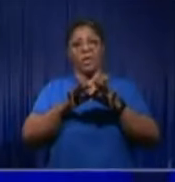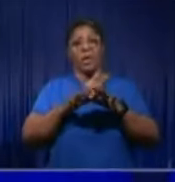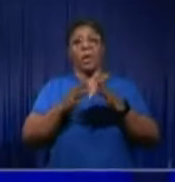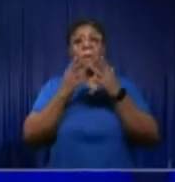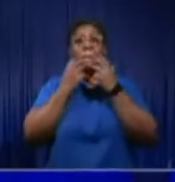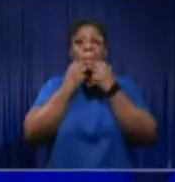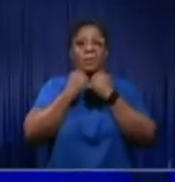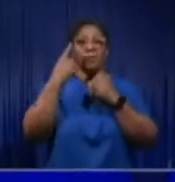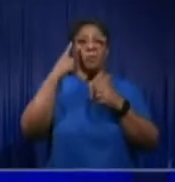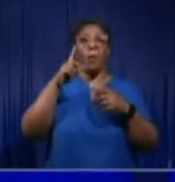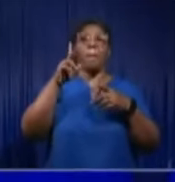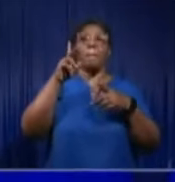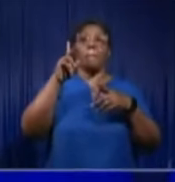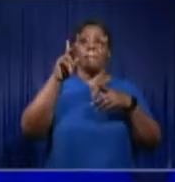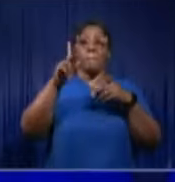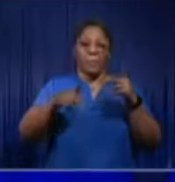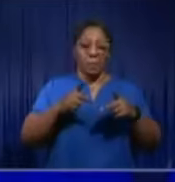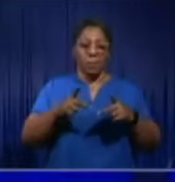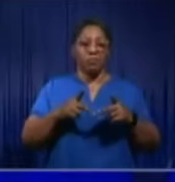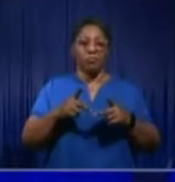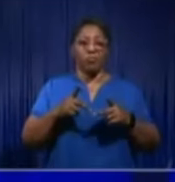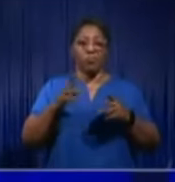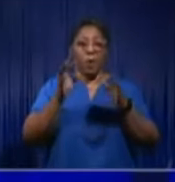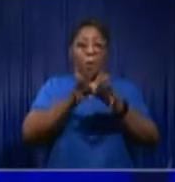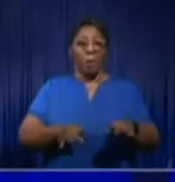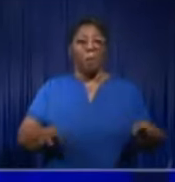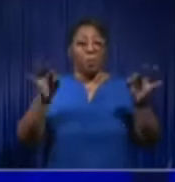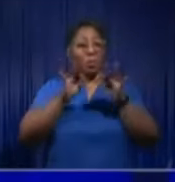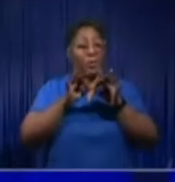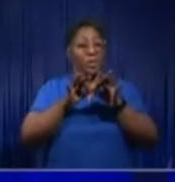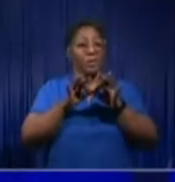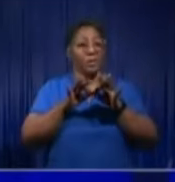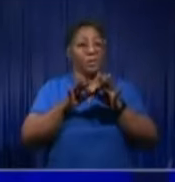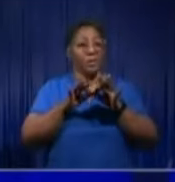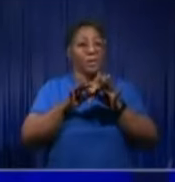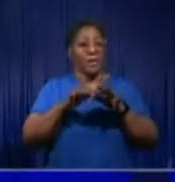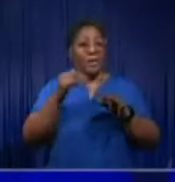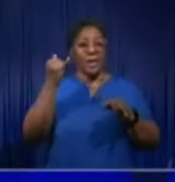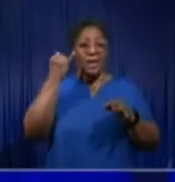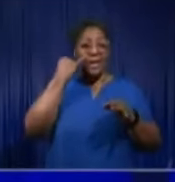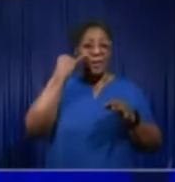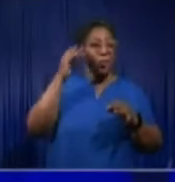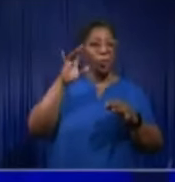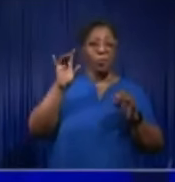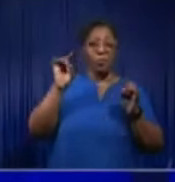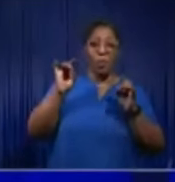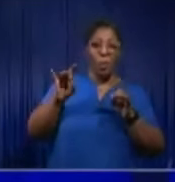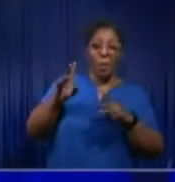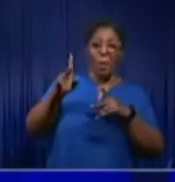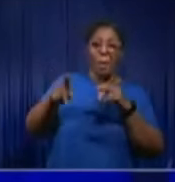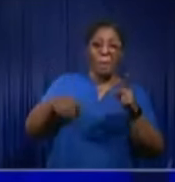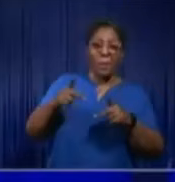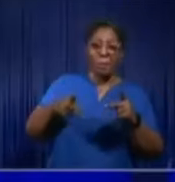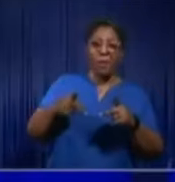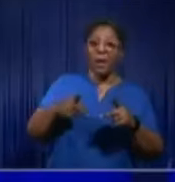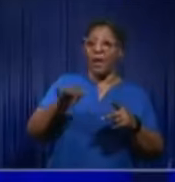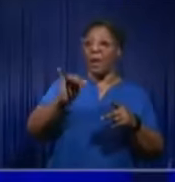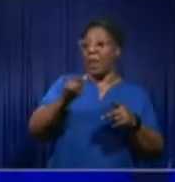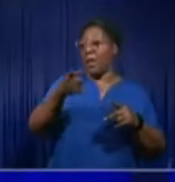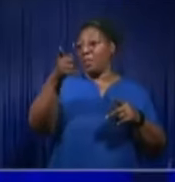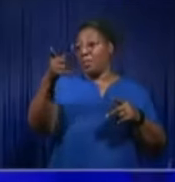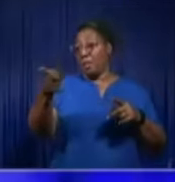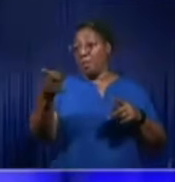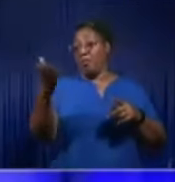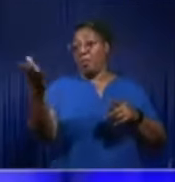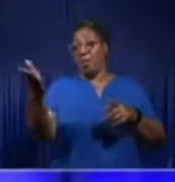no matter how much education you have. If you don't love people like them on that side. You won't go very far. Because when you